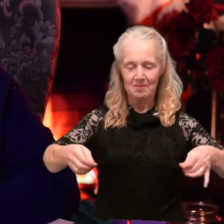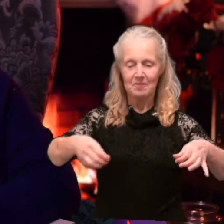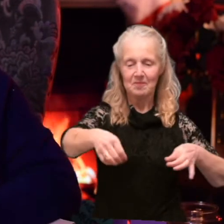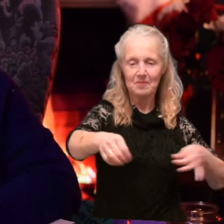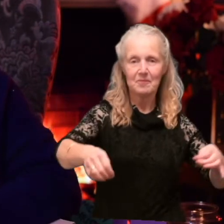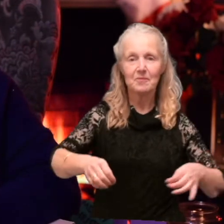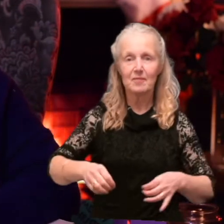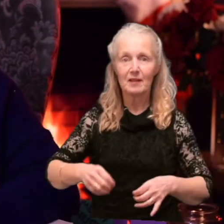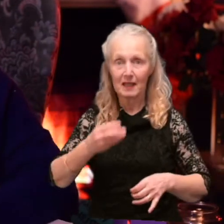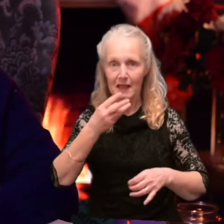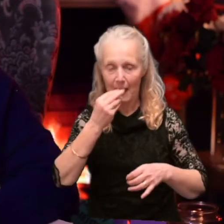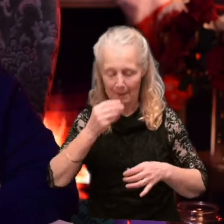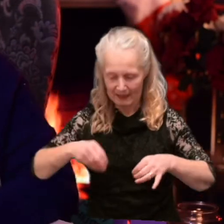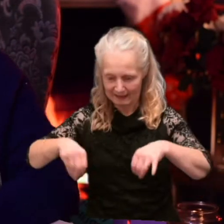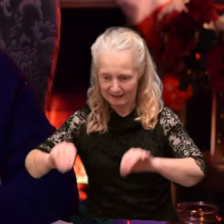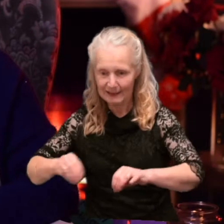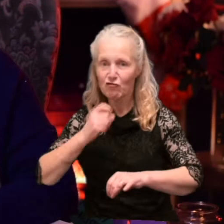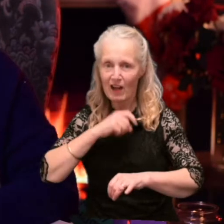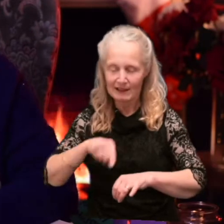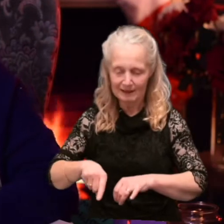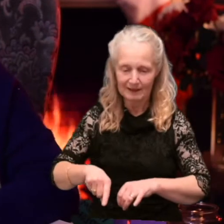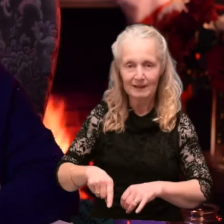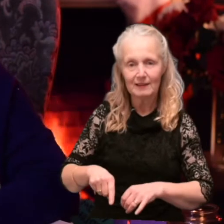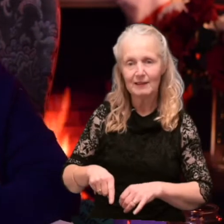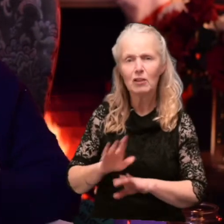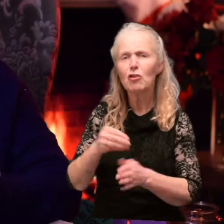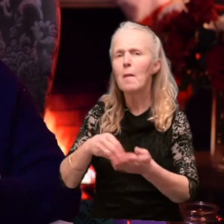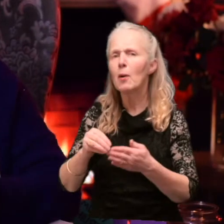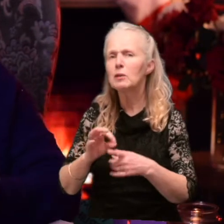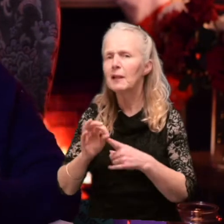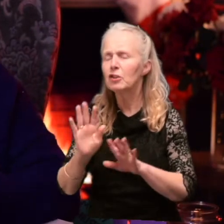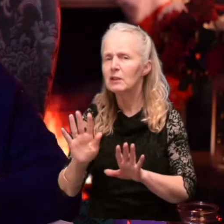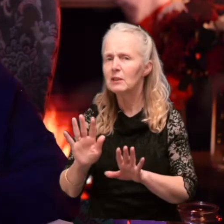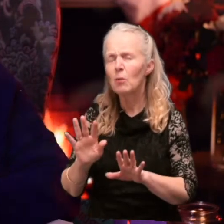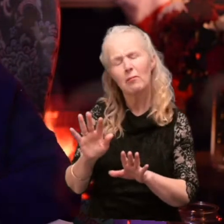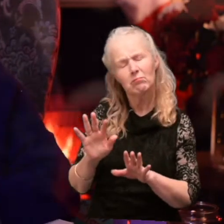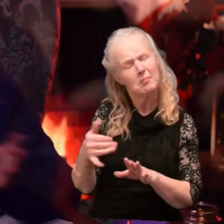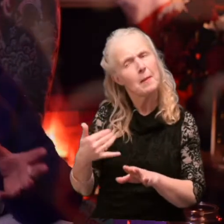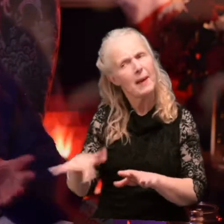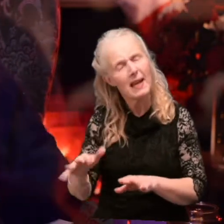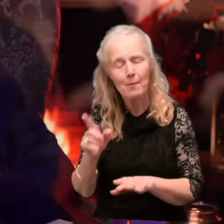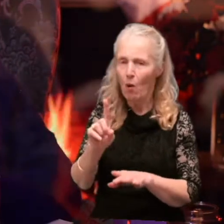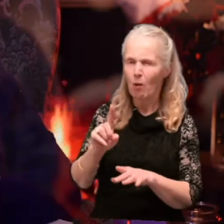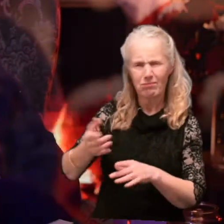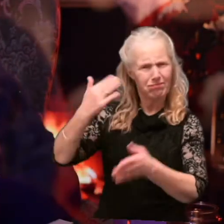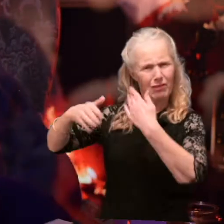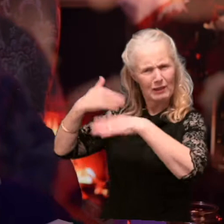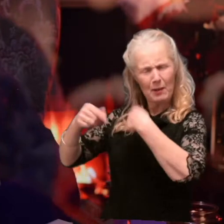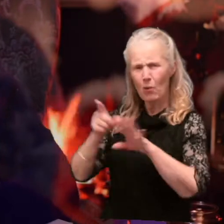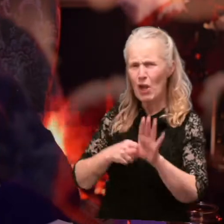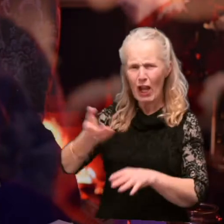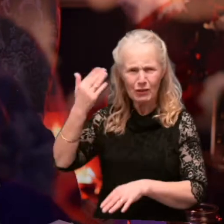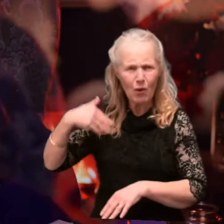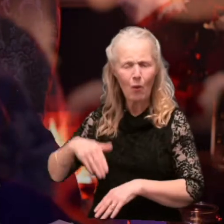Red ones. She hadn't bought them specially. Well, maybe she had, but that was ages ago, years ago.